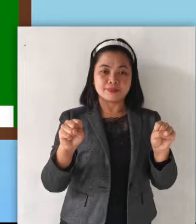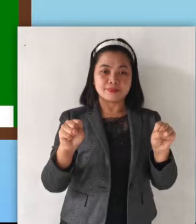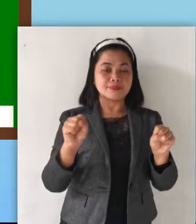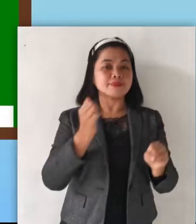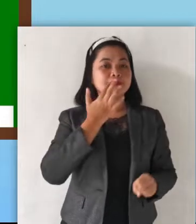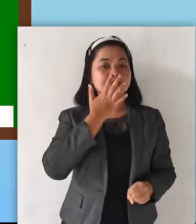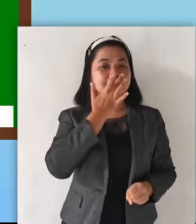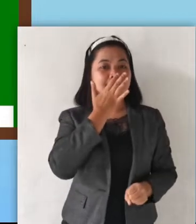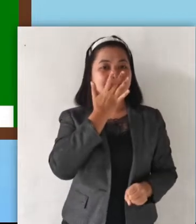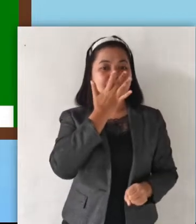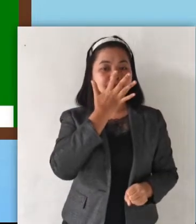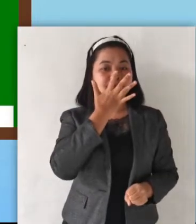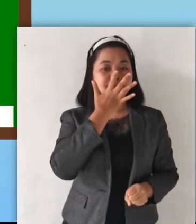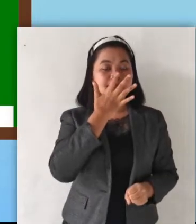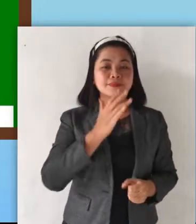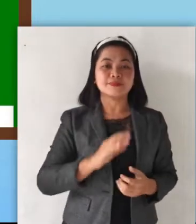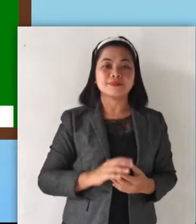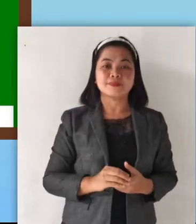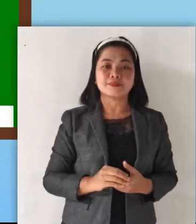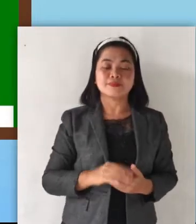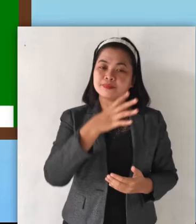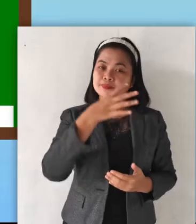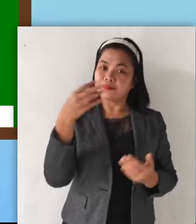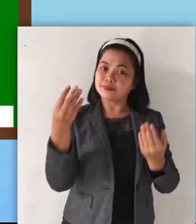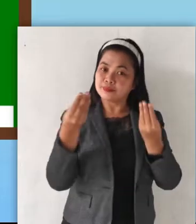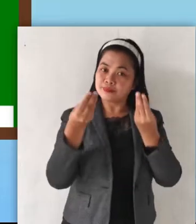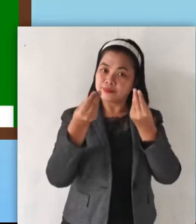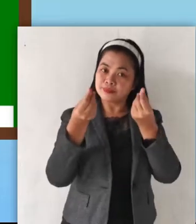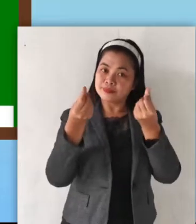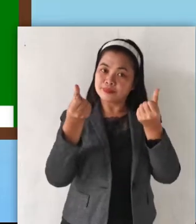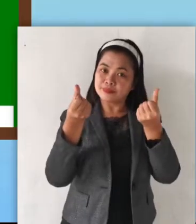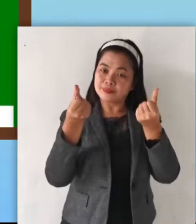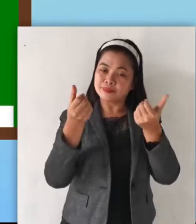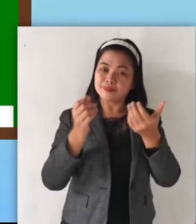color, and texture.